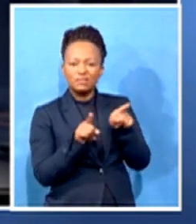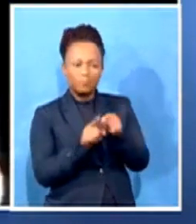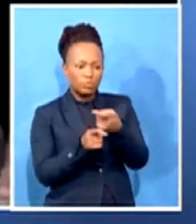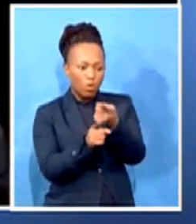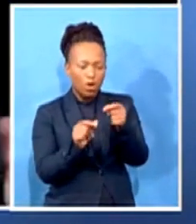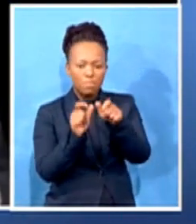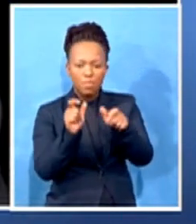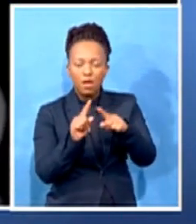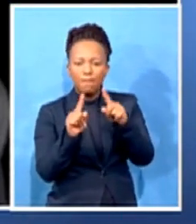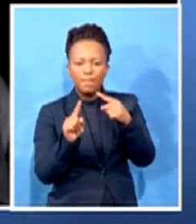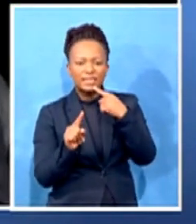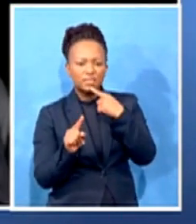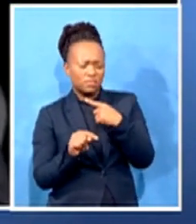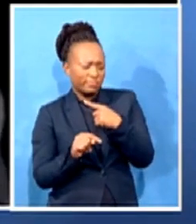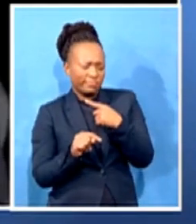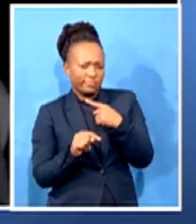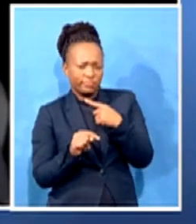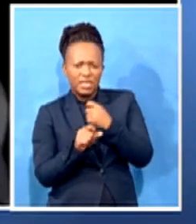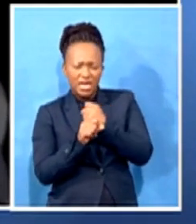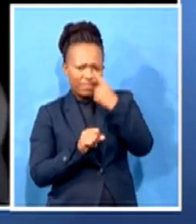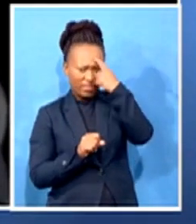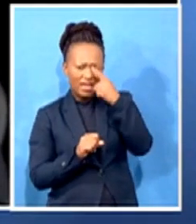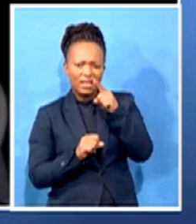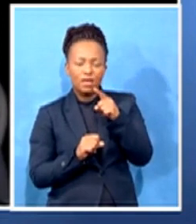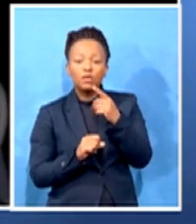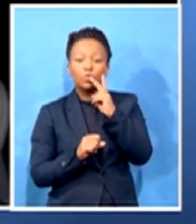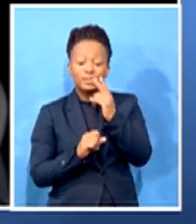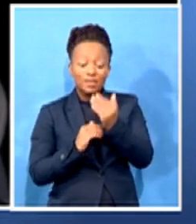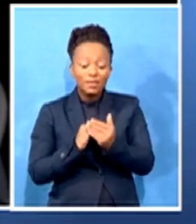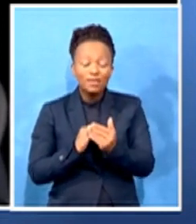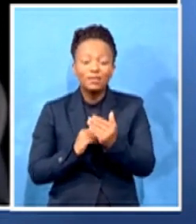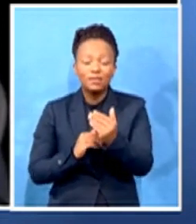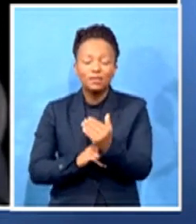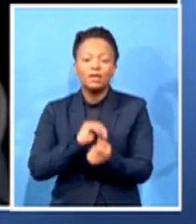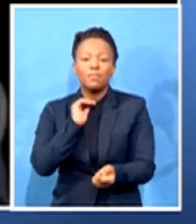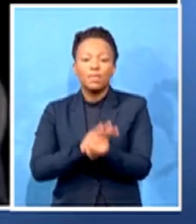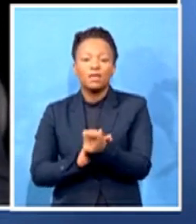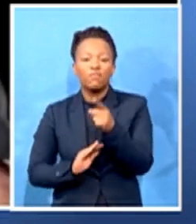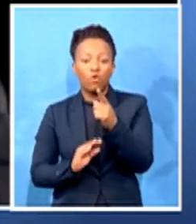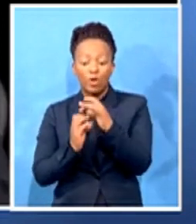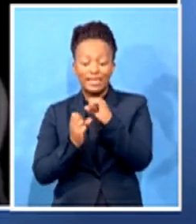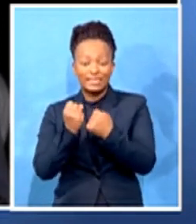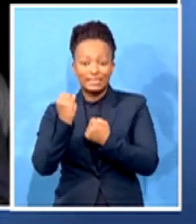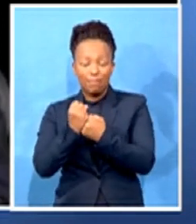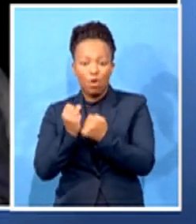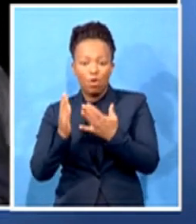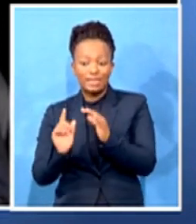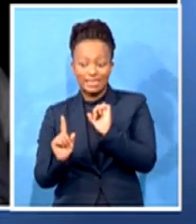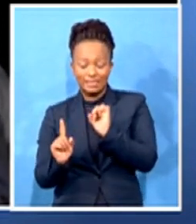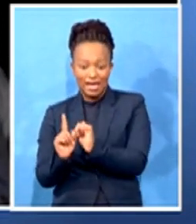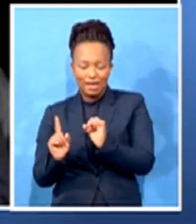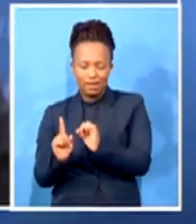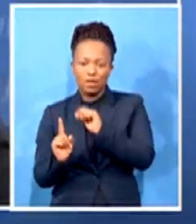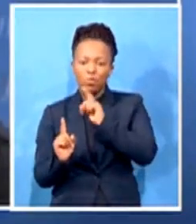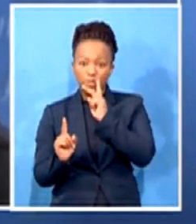fact. And we'll see what happens with regard to his supporters. But it is it is certainly the case that masks